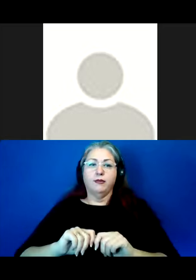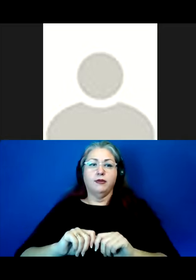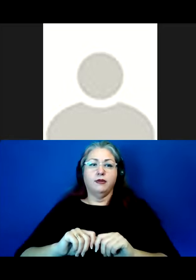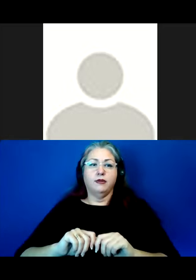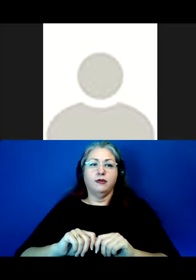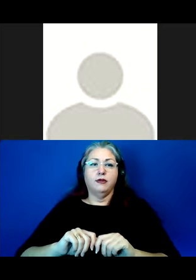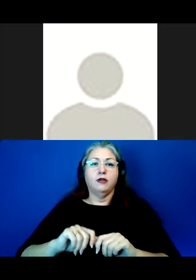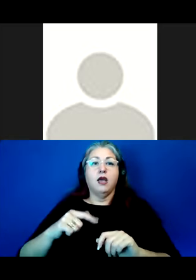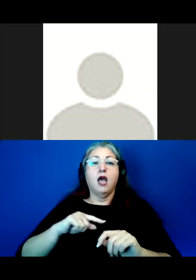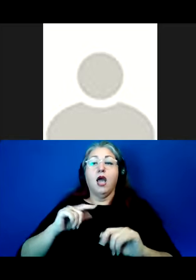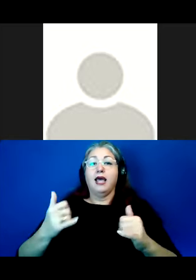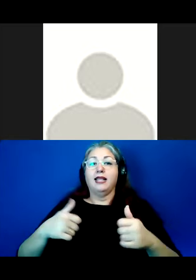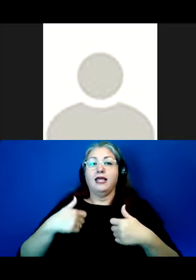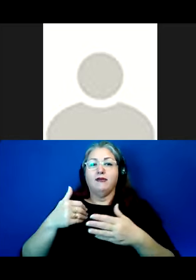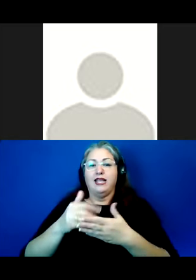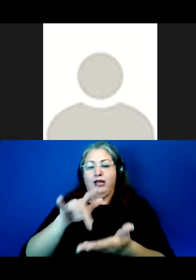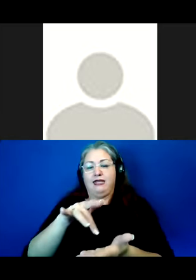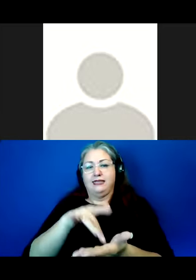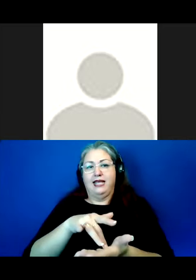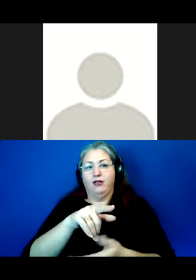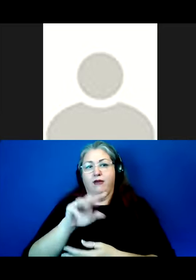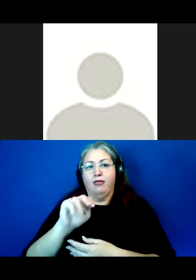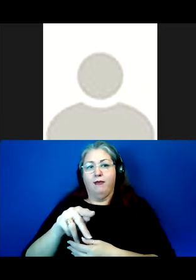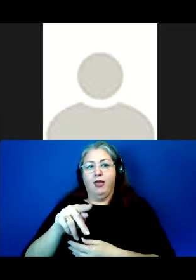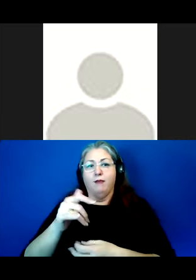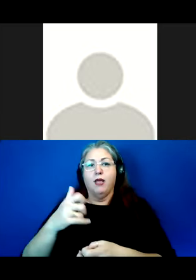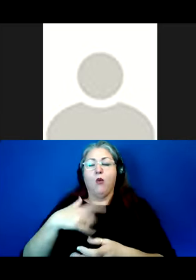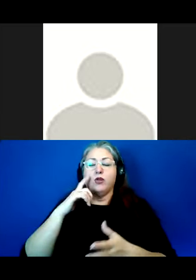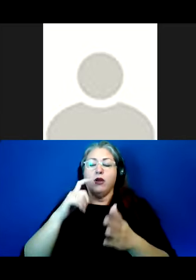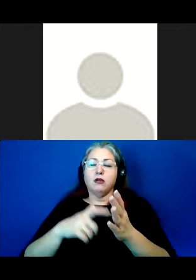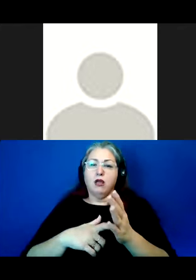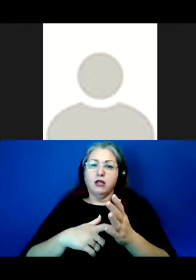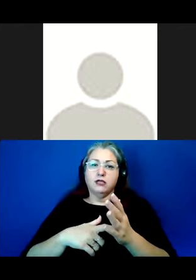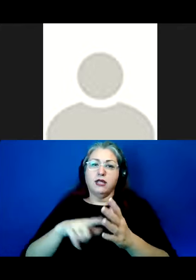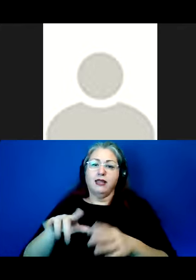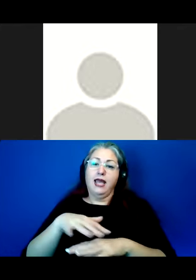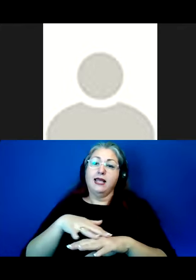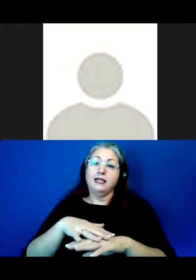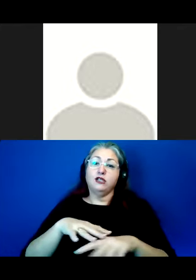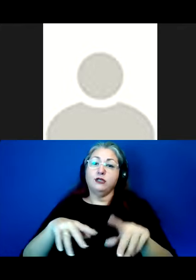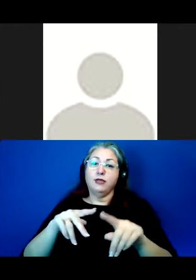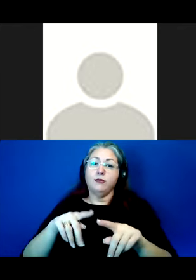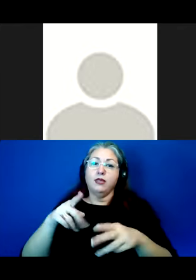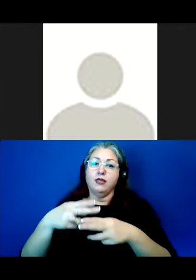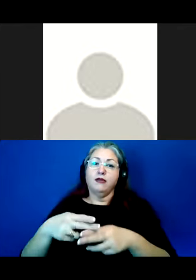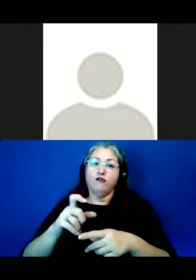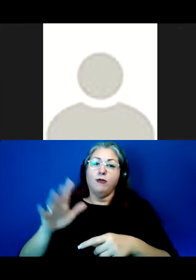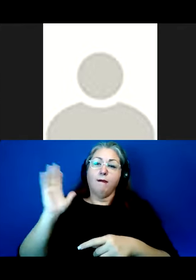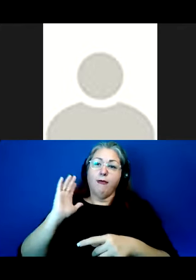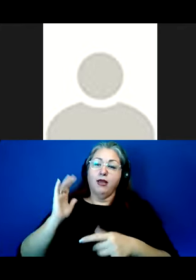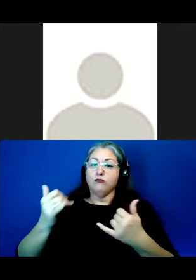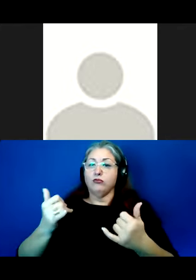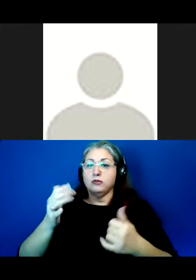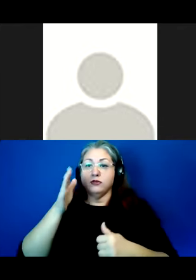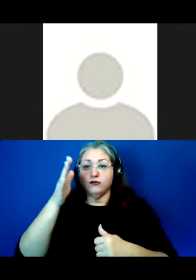Where I currently live is around the center of this map, and I'd now like to acknowledge the indigenous peoples who are the past, present,